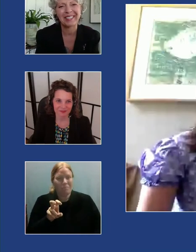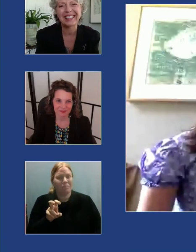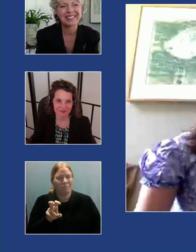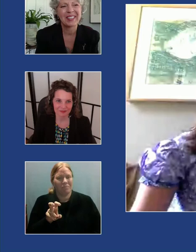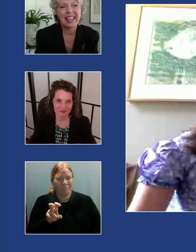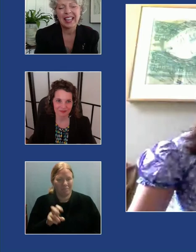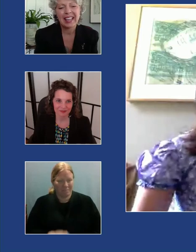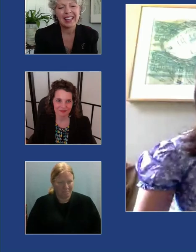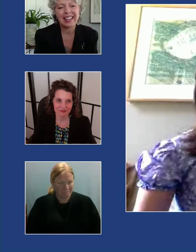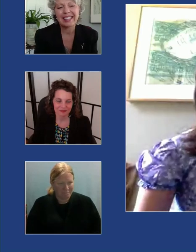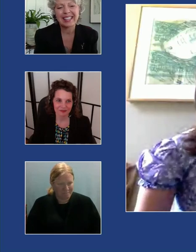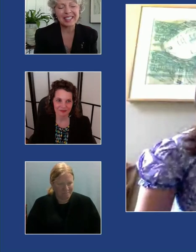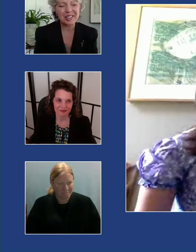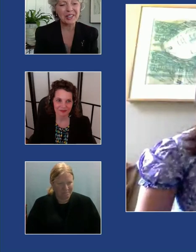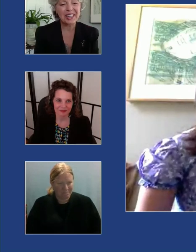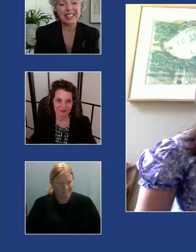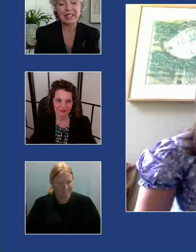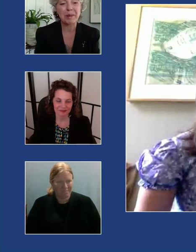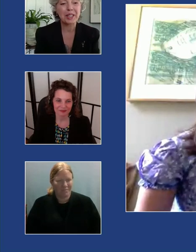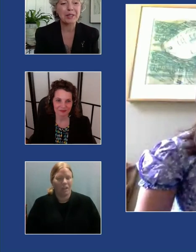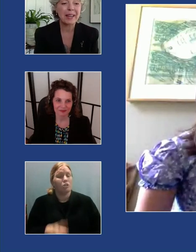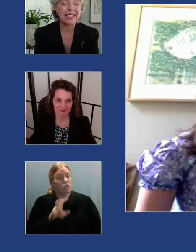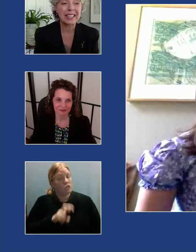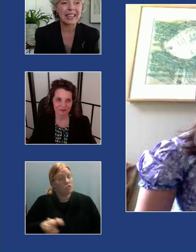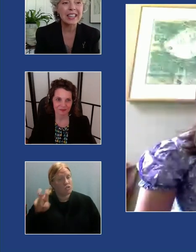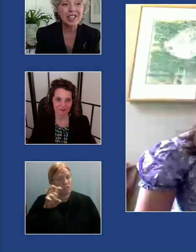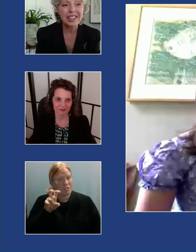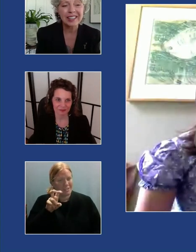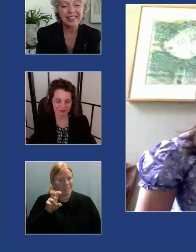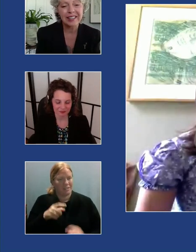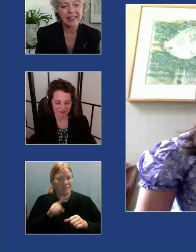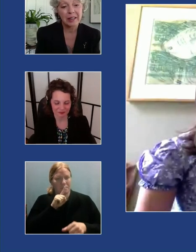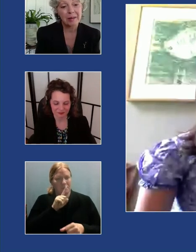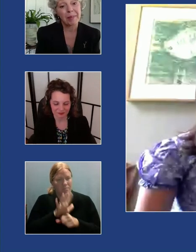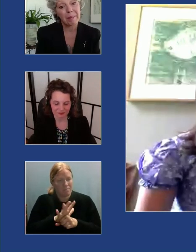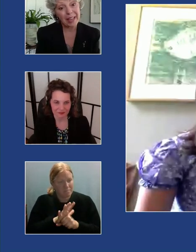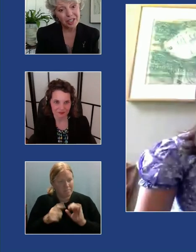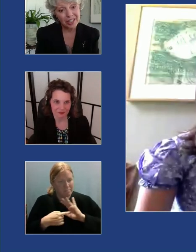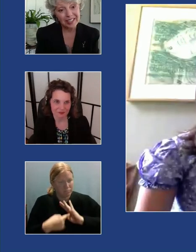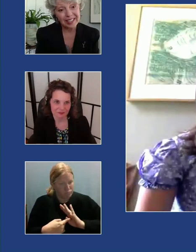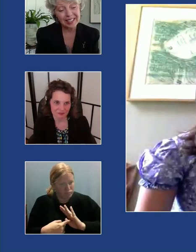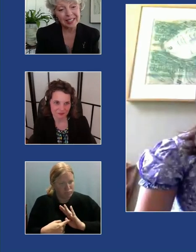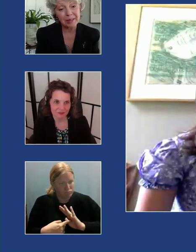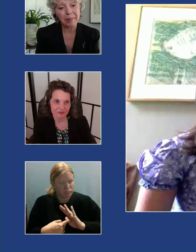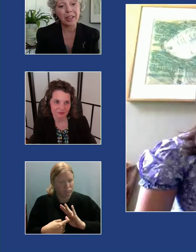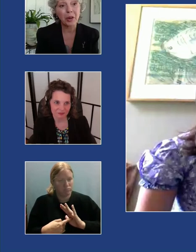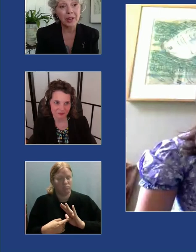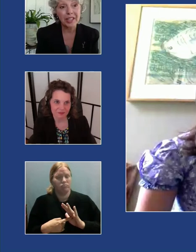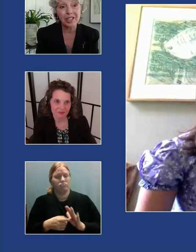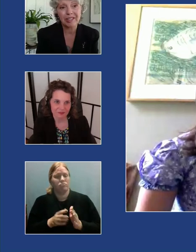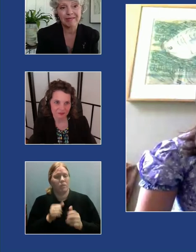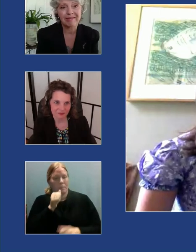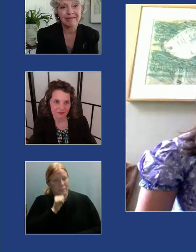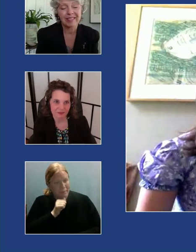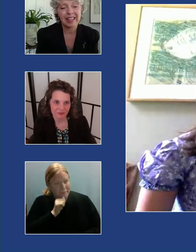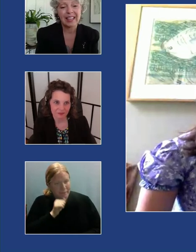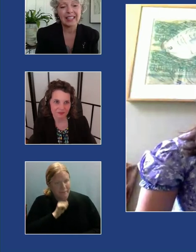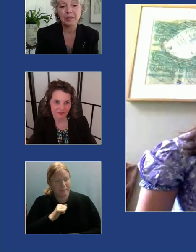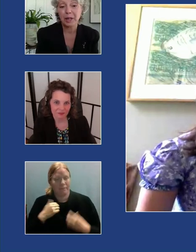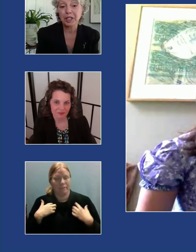and Nama it is a journey that is marked by dedication by patience by courage